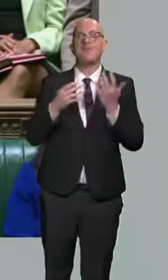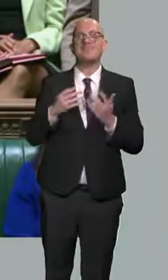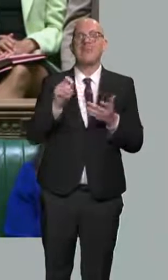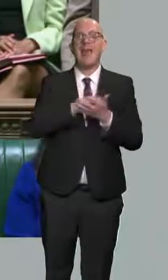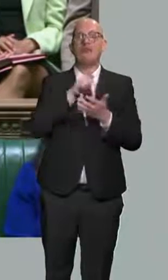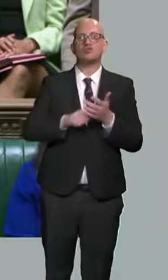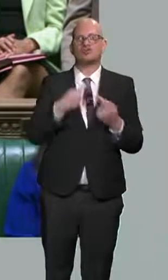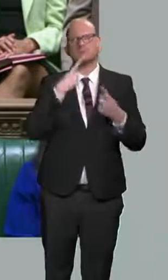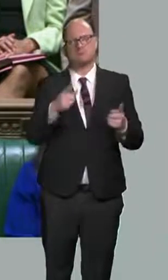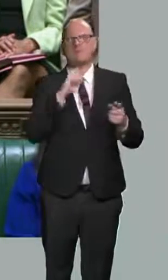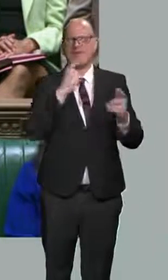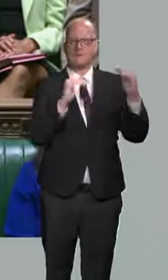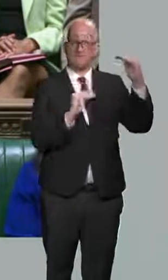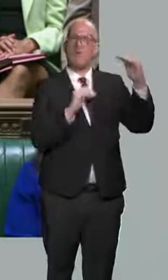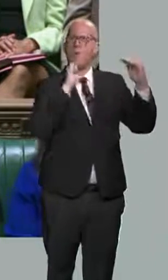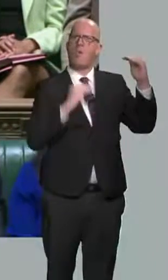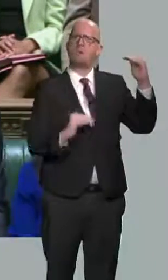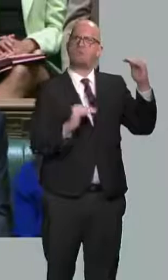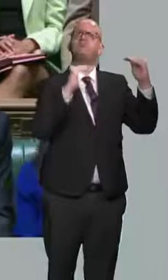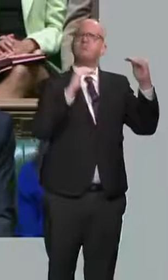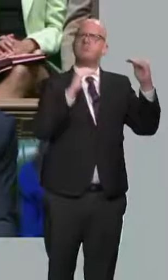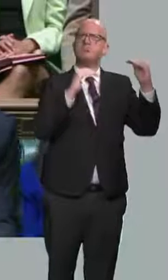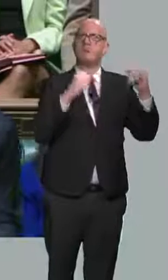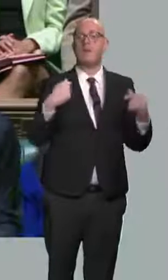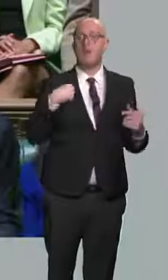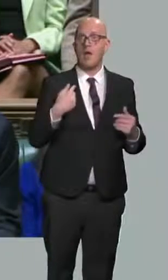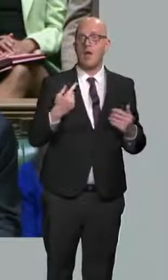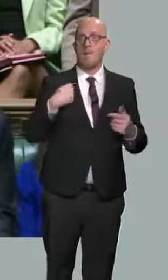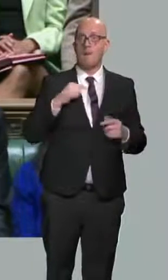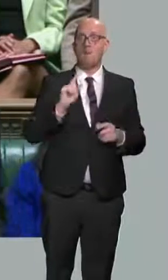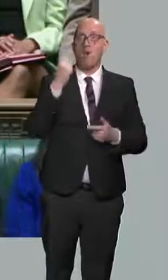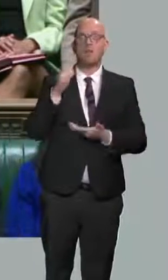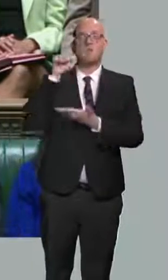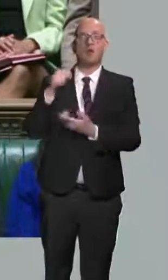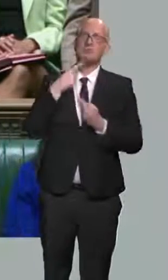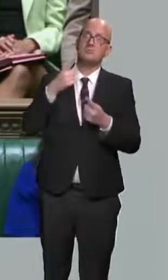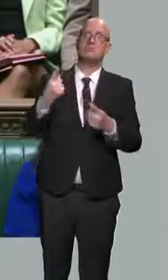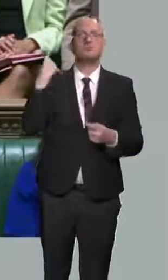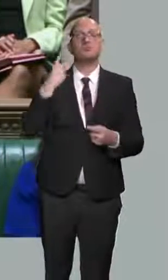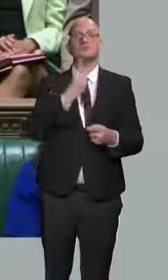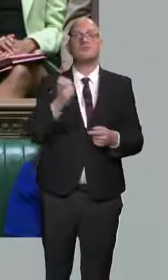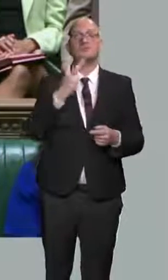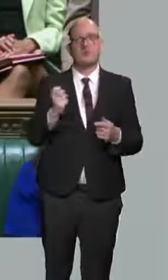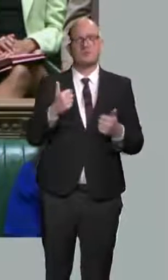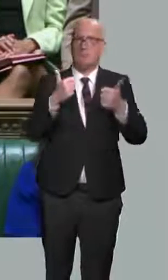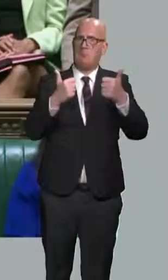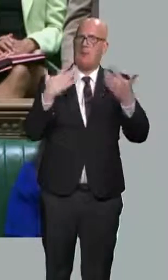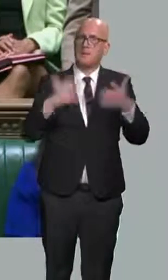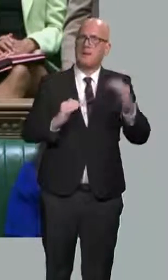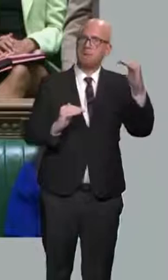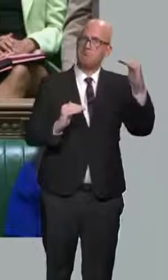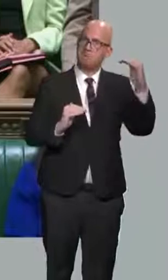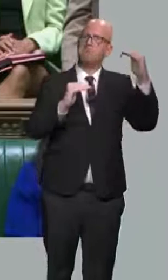those thresholds. We made a big step towards that goal in my first Budget in 2020, increasing the national insurance